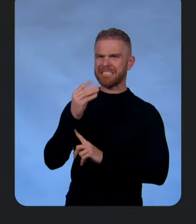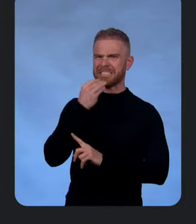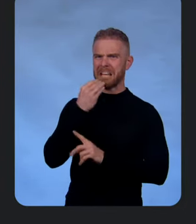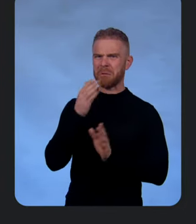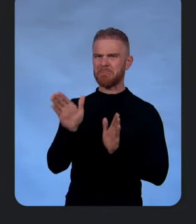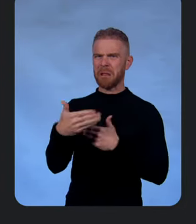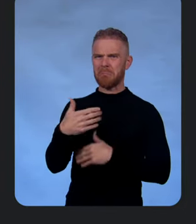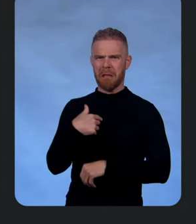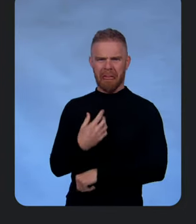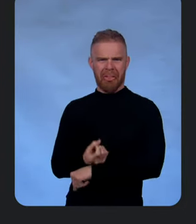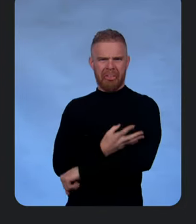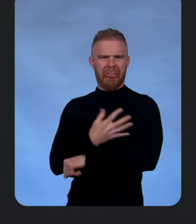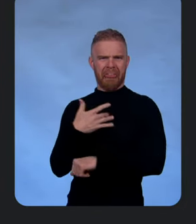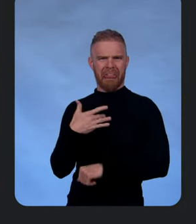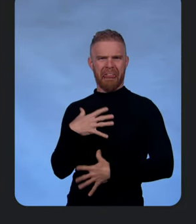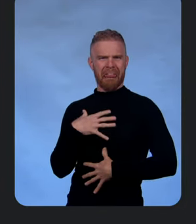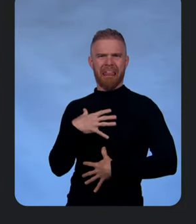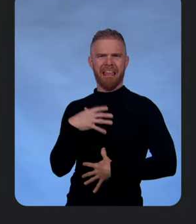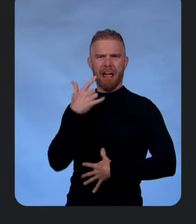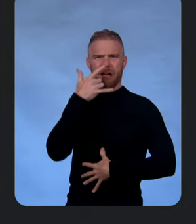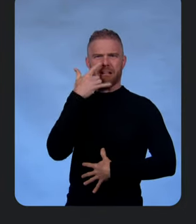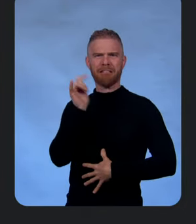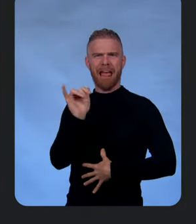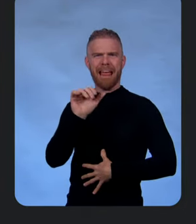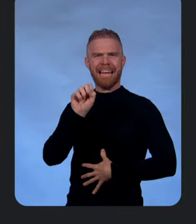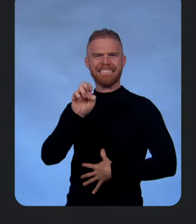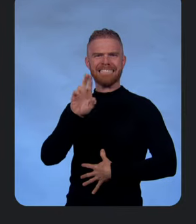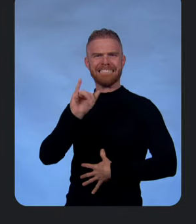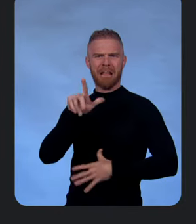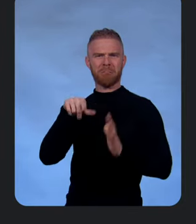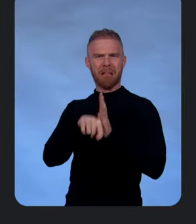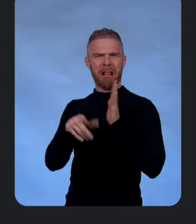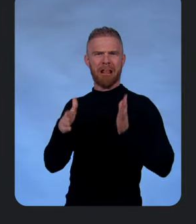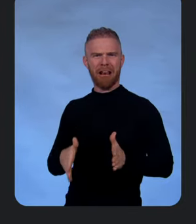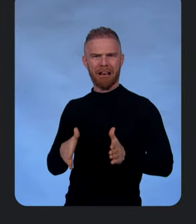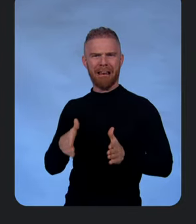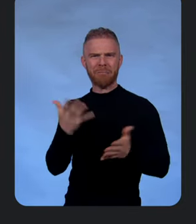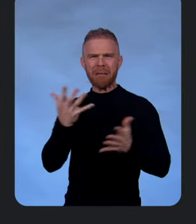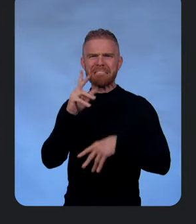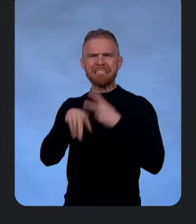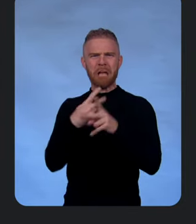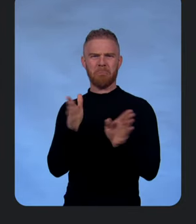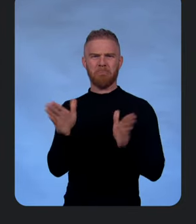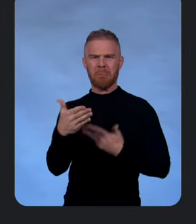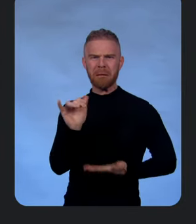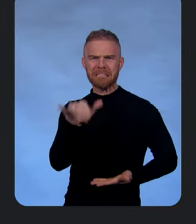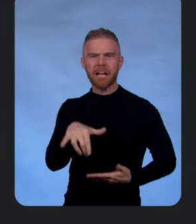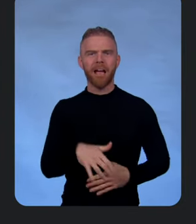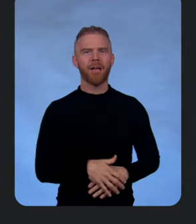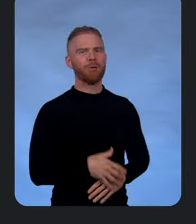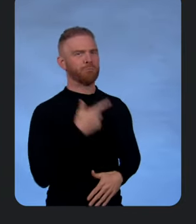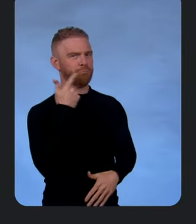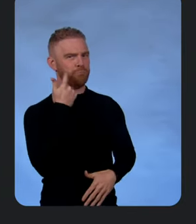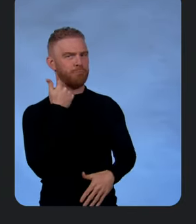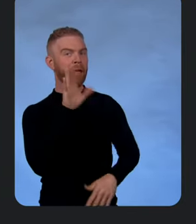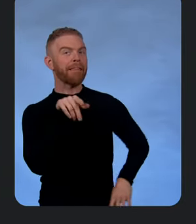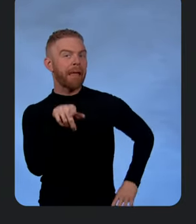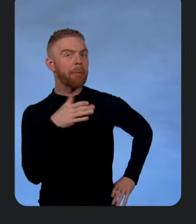I picture, I look like a serial killer. What kind of room is that? It's actually my living room.